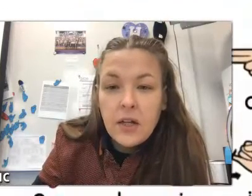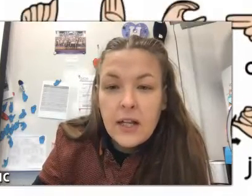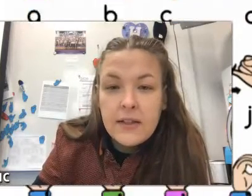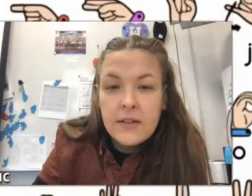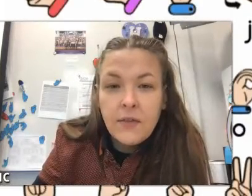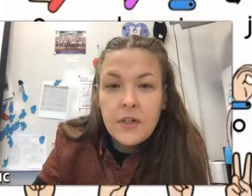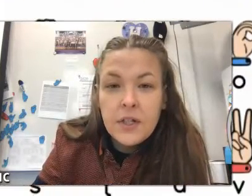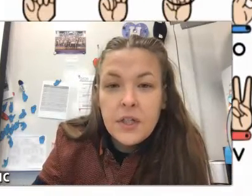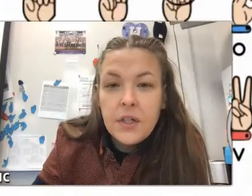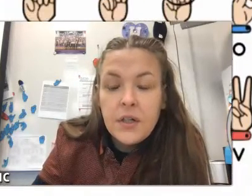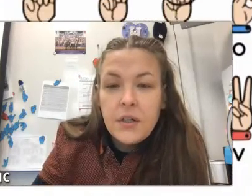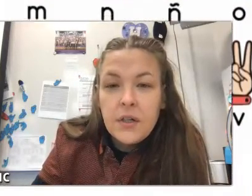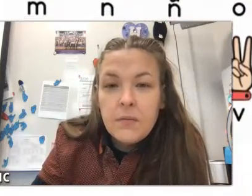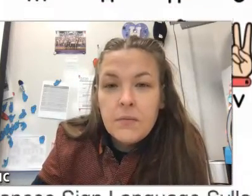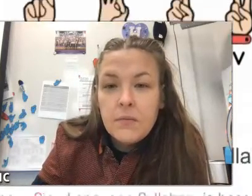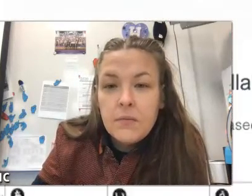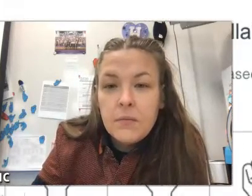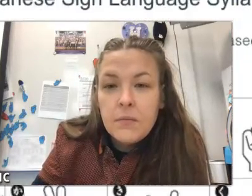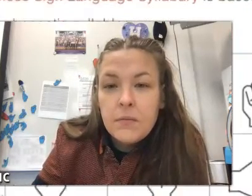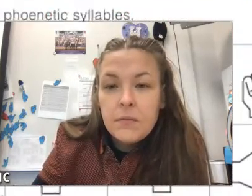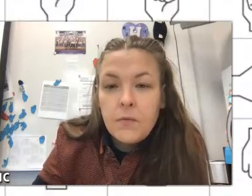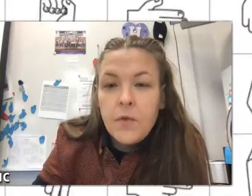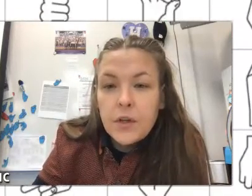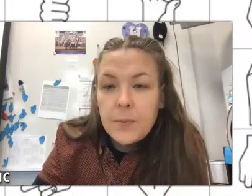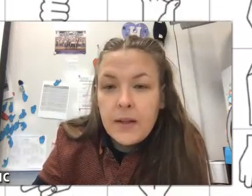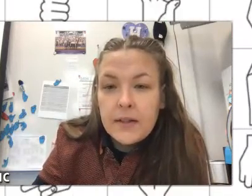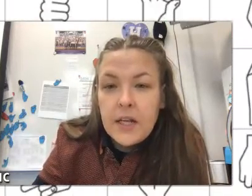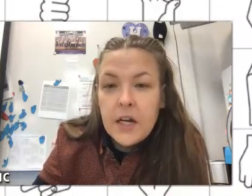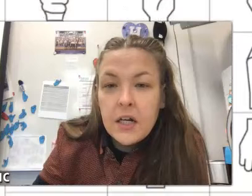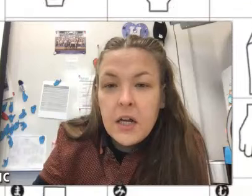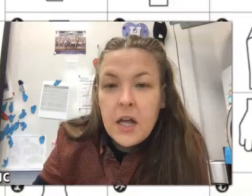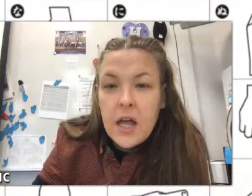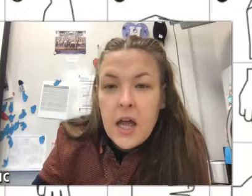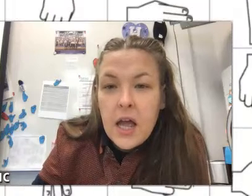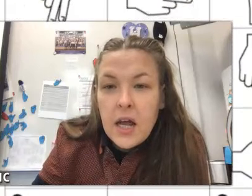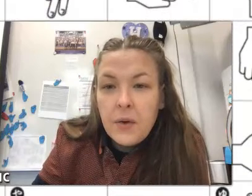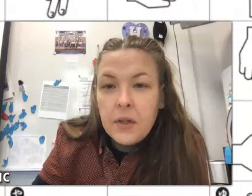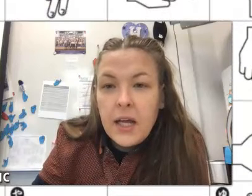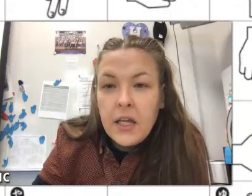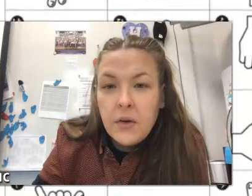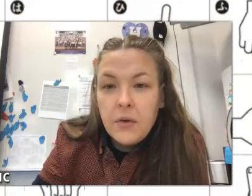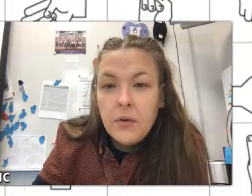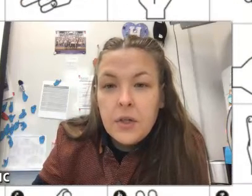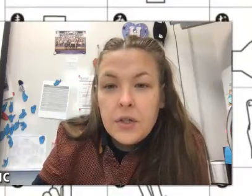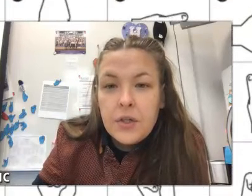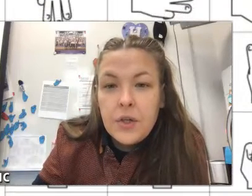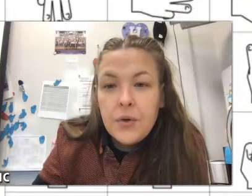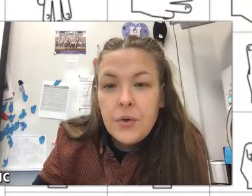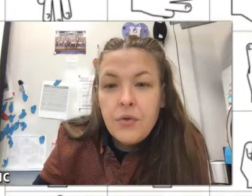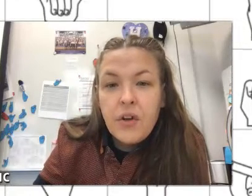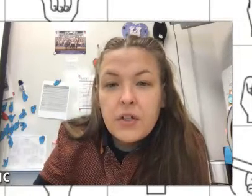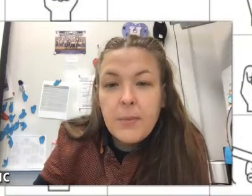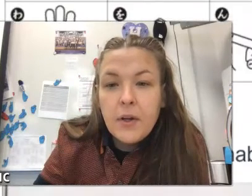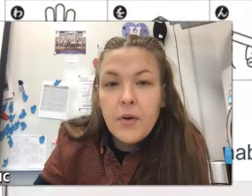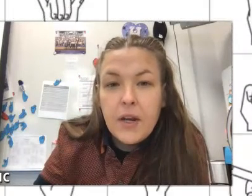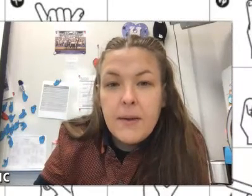take a look at these different fingerspellings here and I would like you to